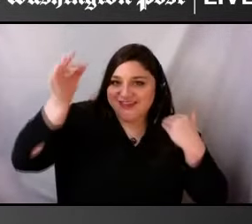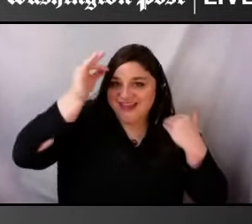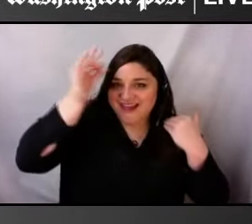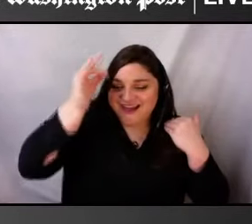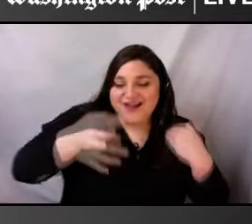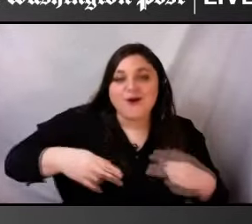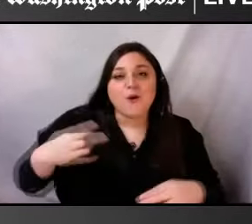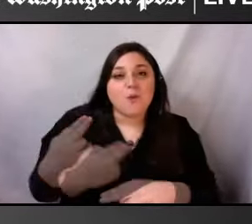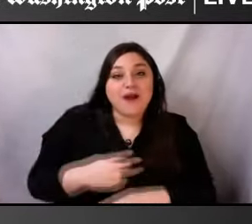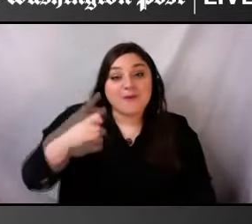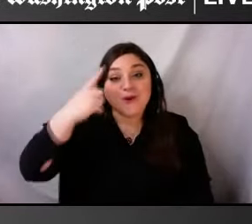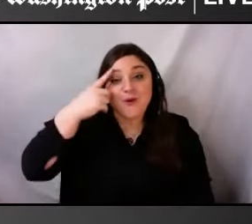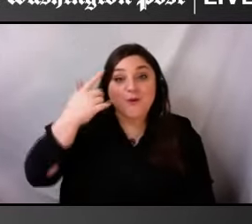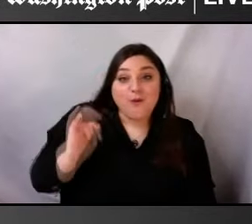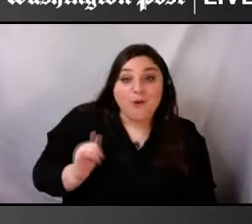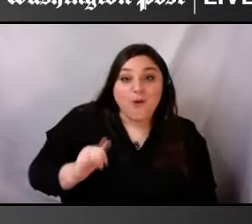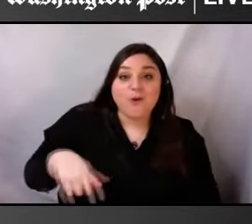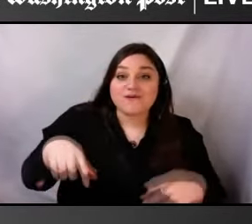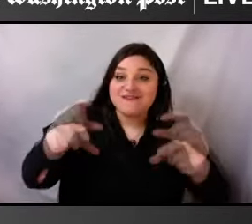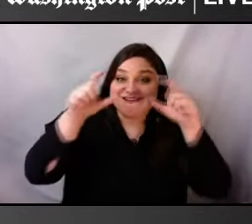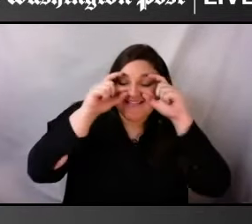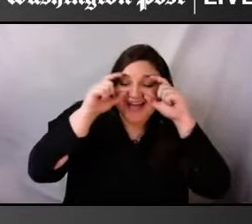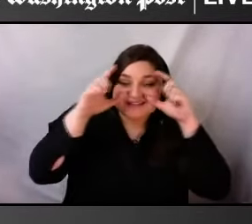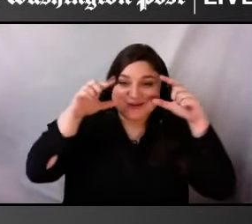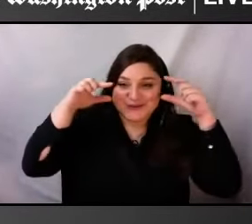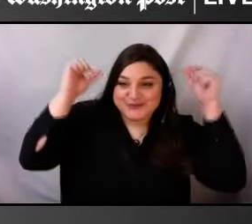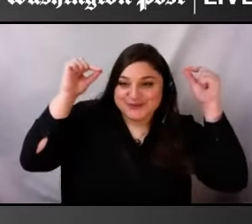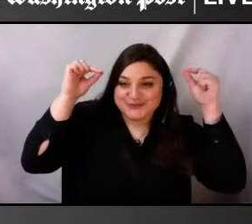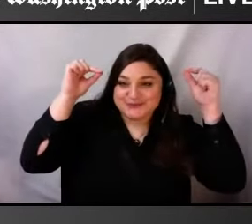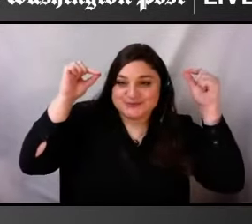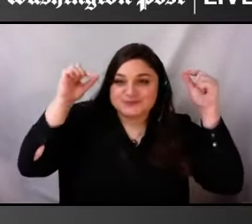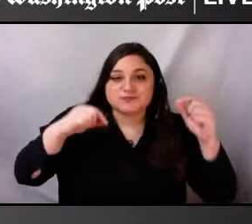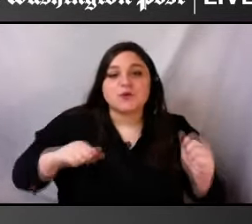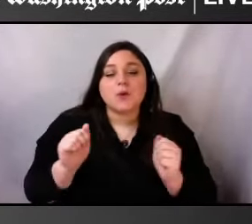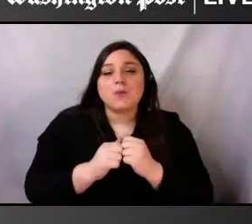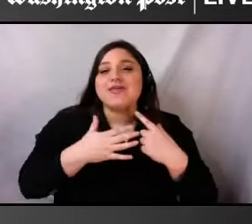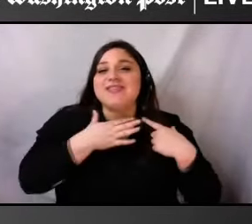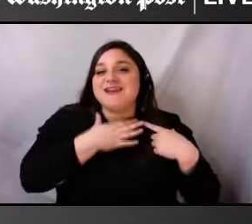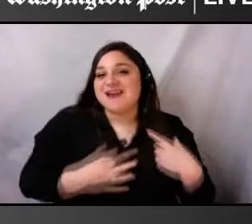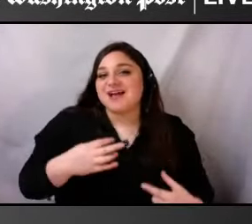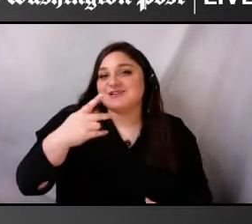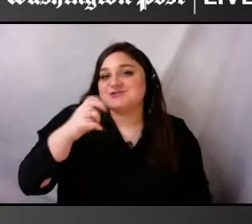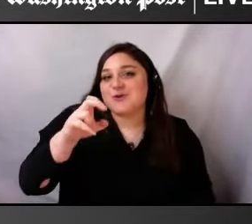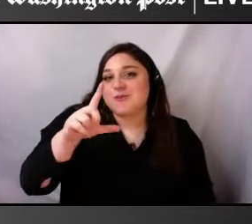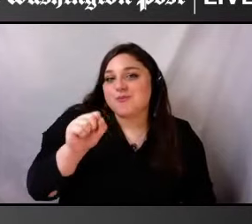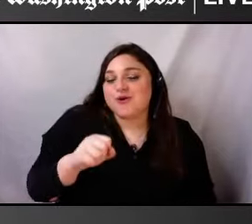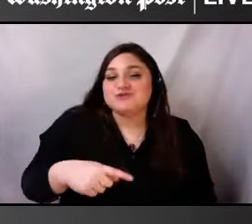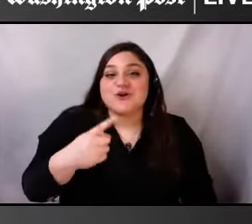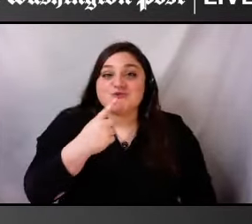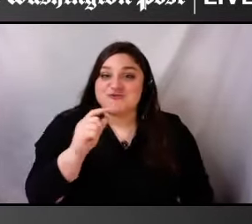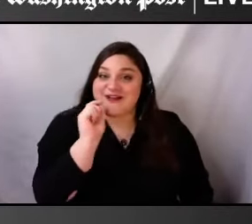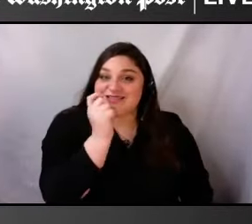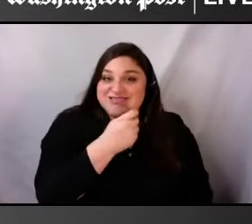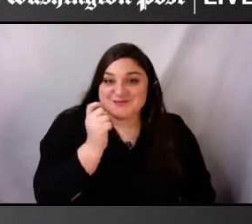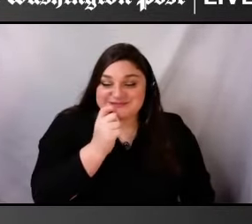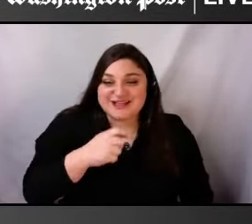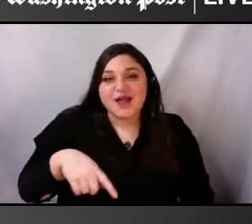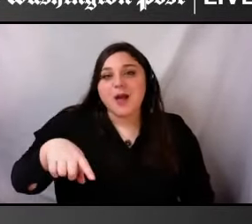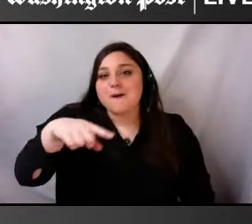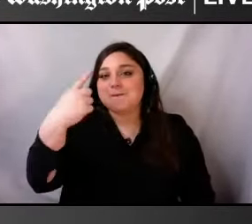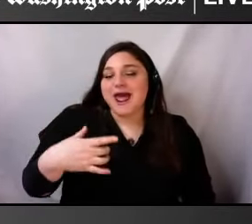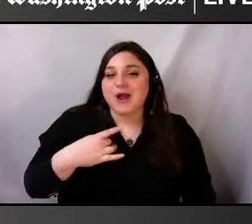glasses, cat-eye glasses with pearls, wearing red lipstick, and a black and white polka dot